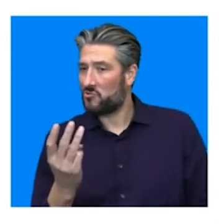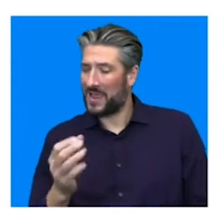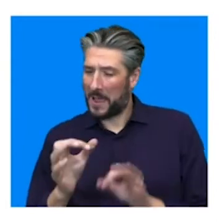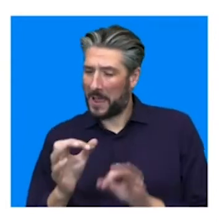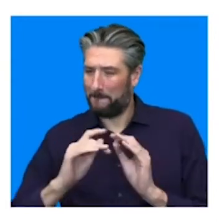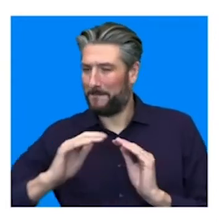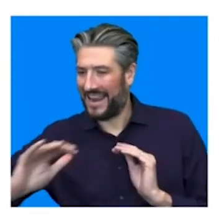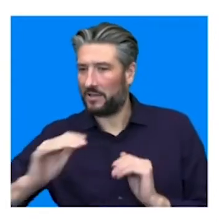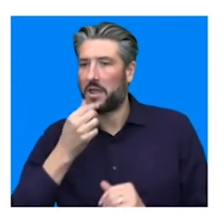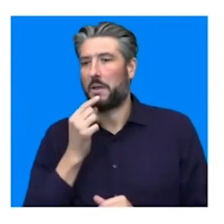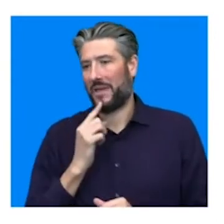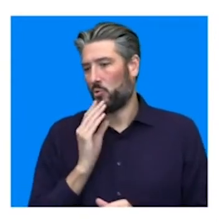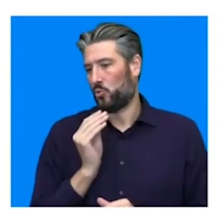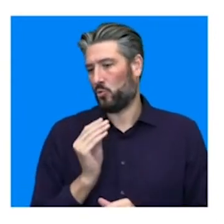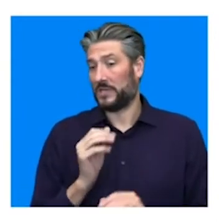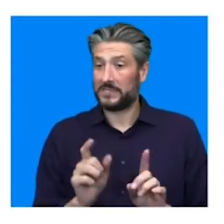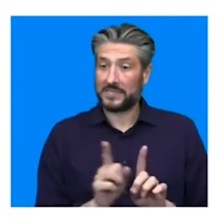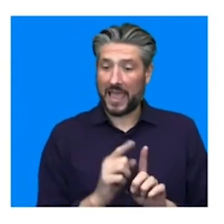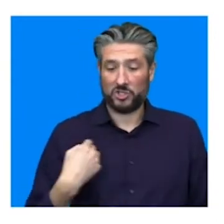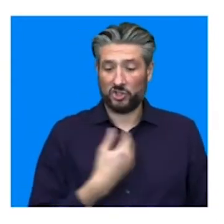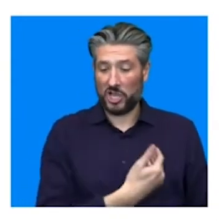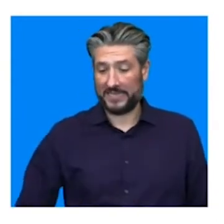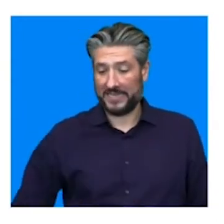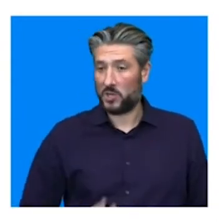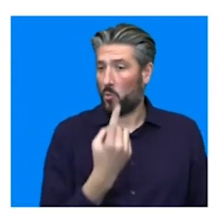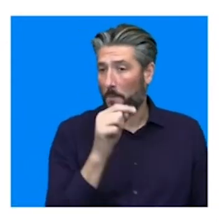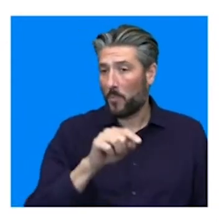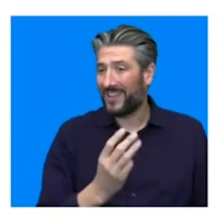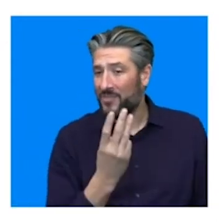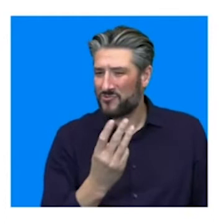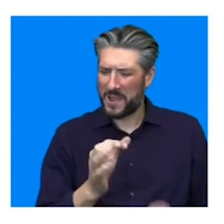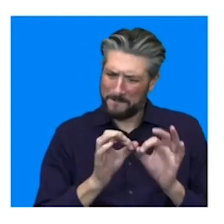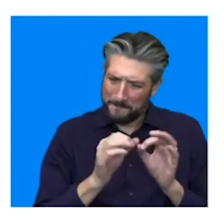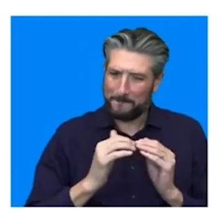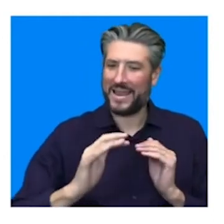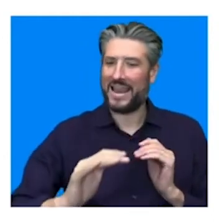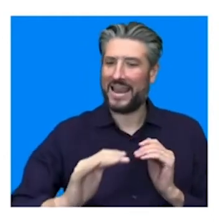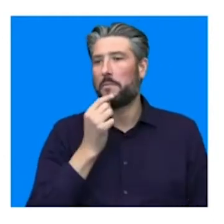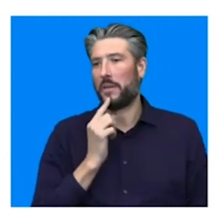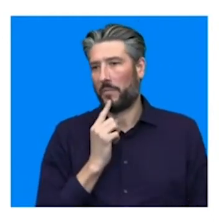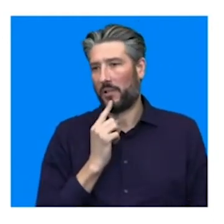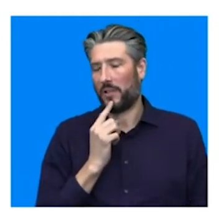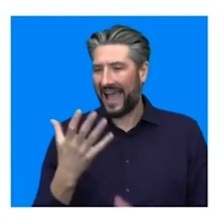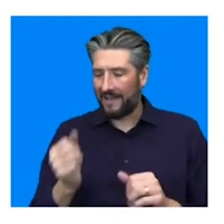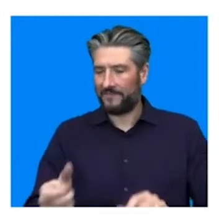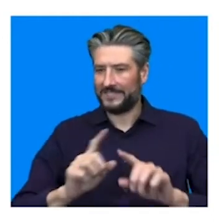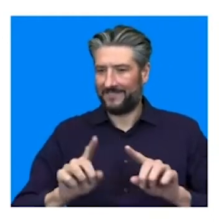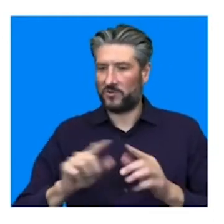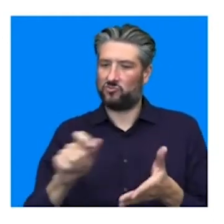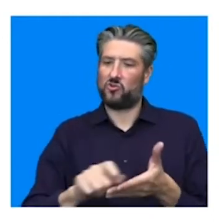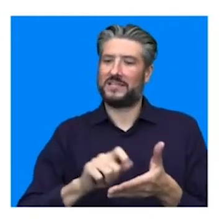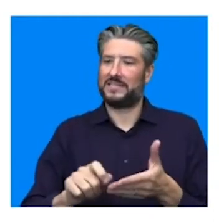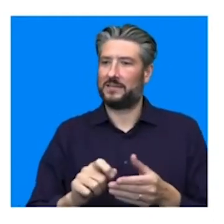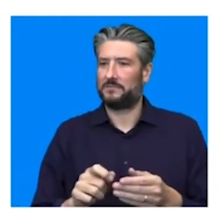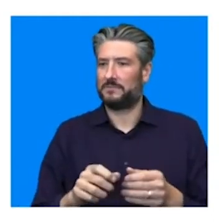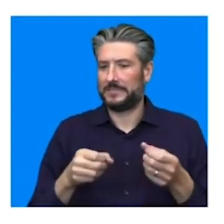as is Chinese, 1.3 billion people. There is other writing systems on this planet that are used by hundreds of millions.